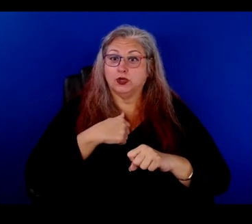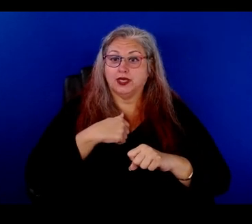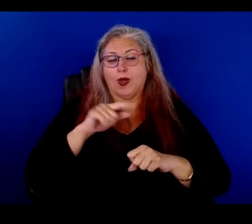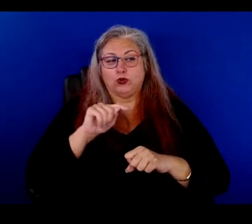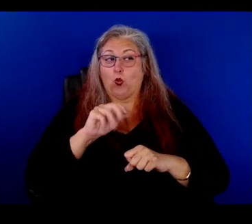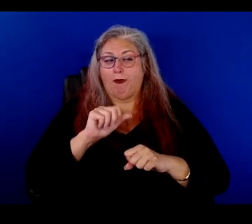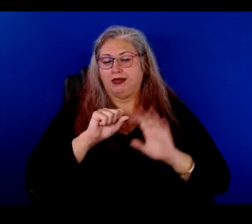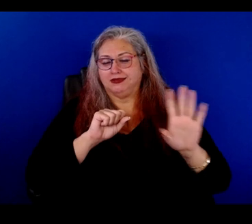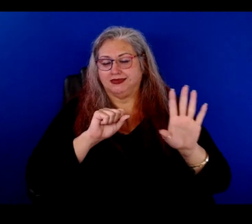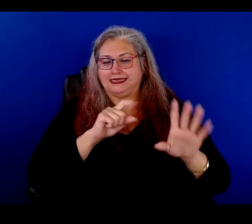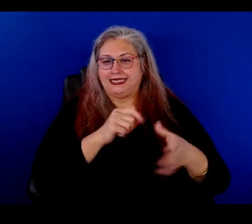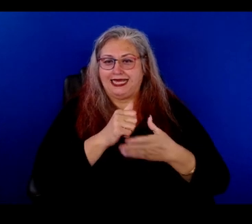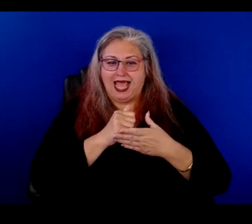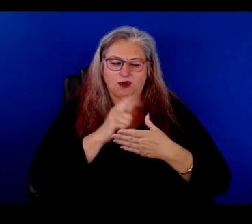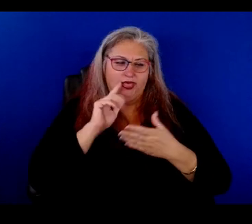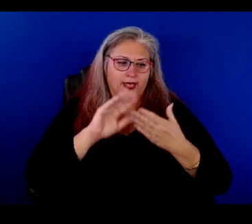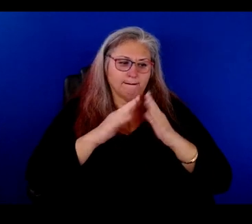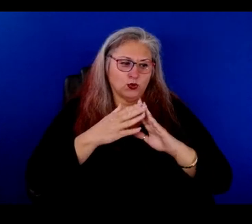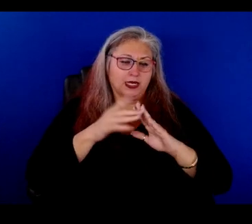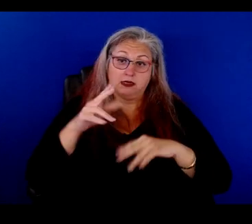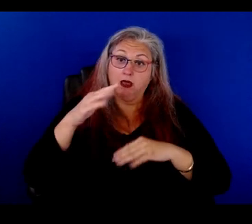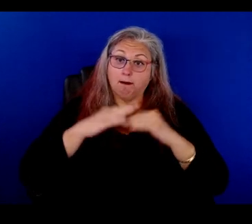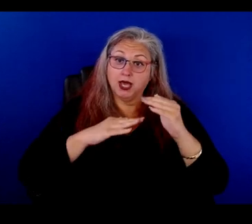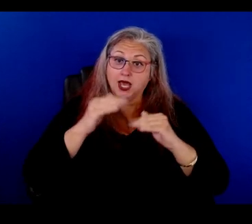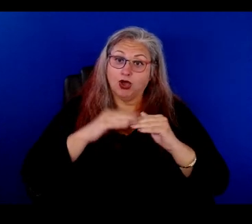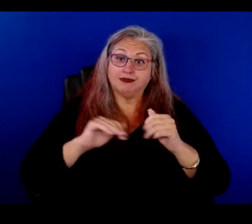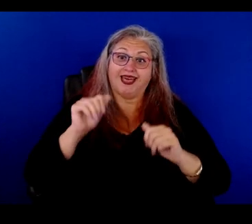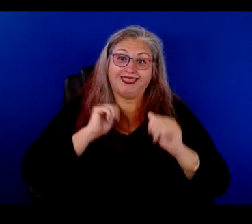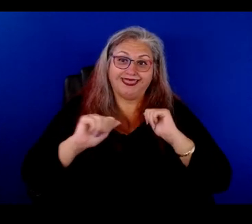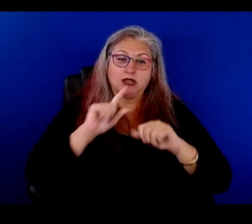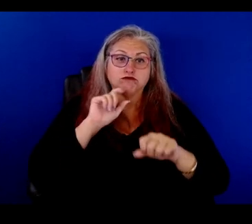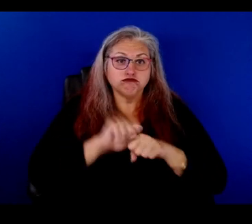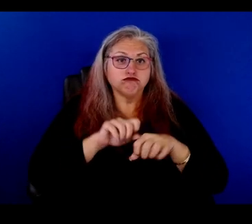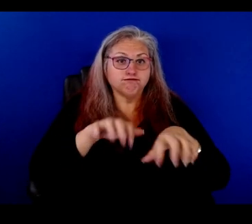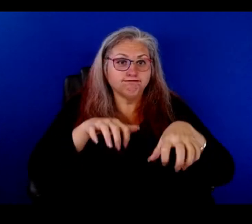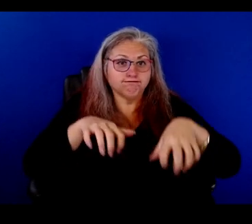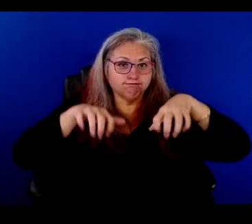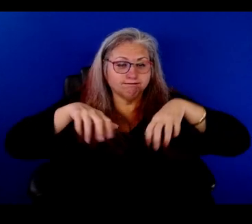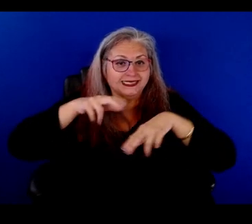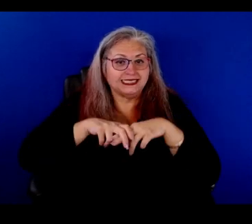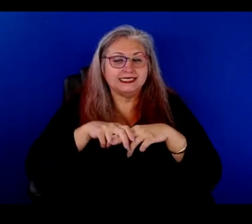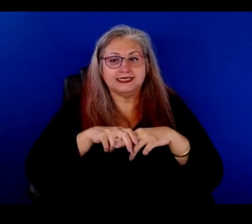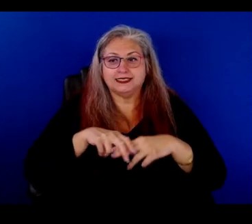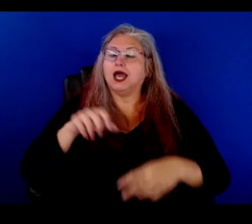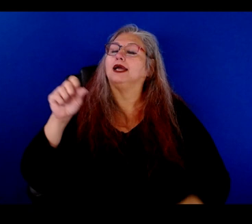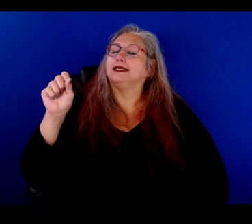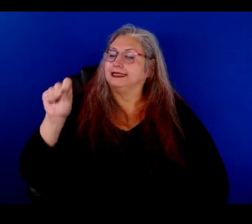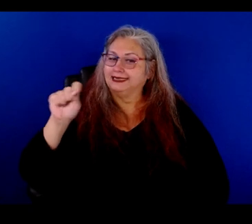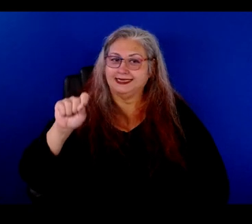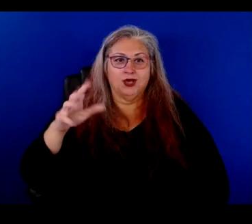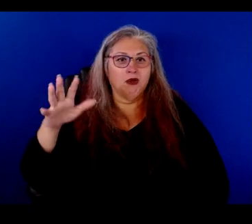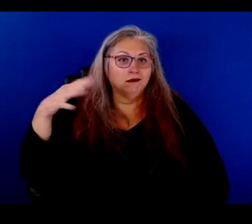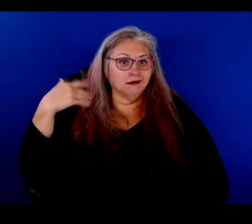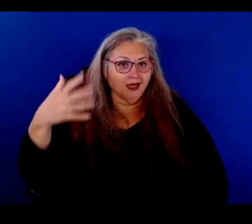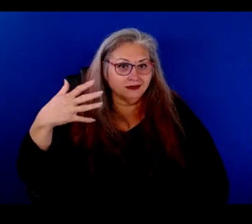Tomas said, you know, help with the community build like theater seating, you know, which was nuts,